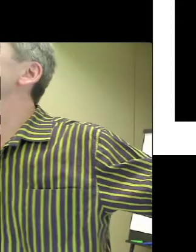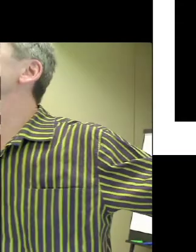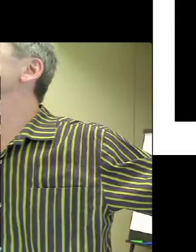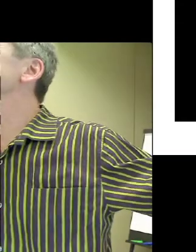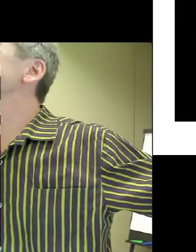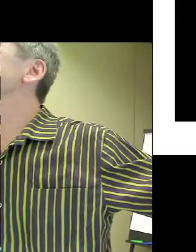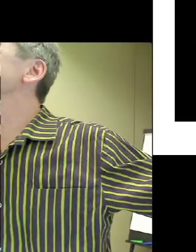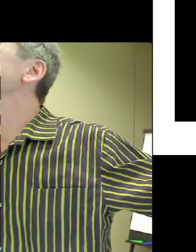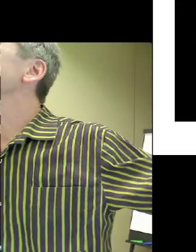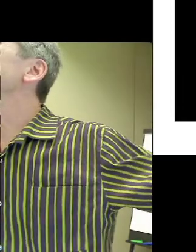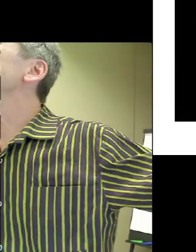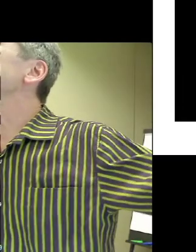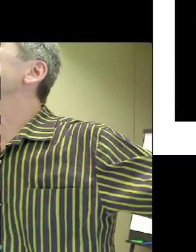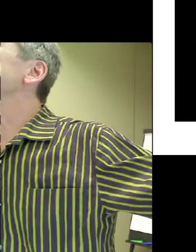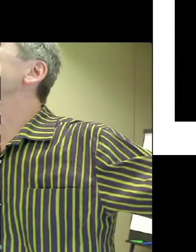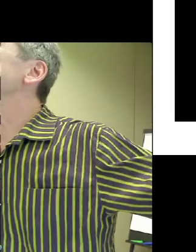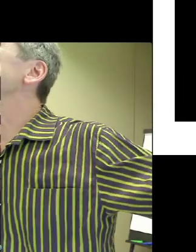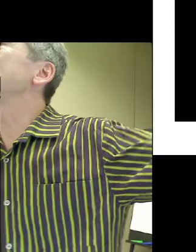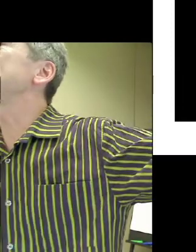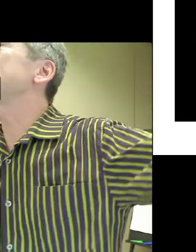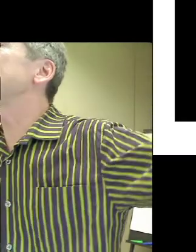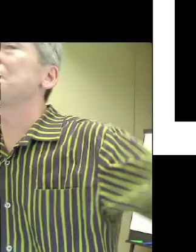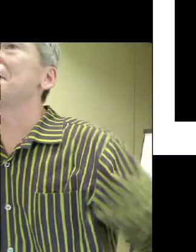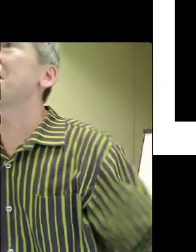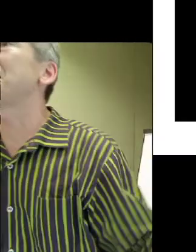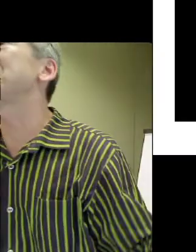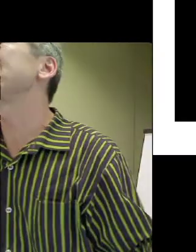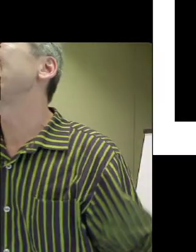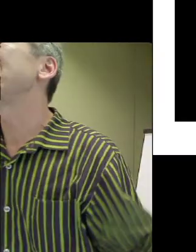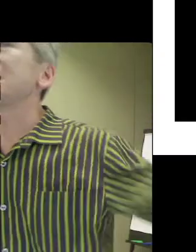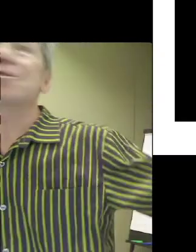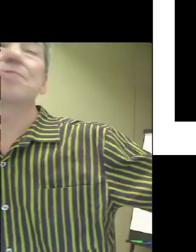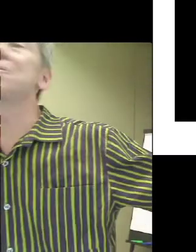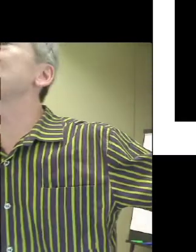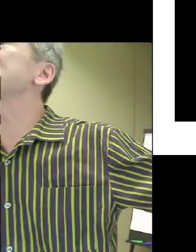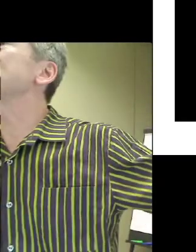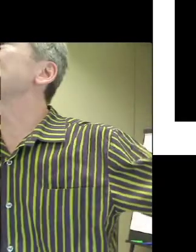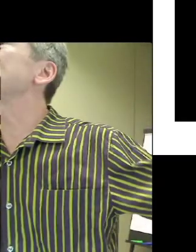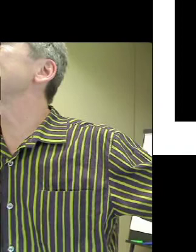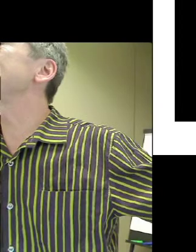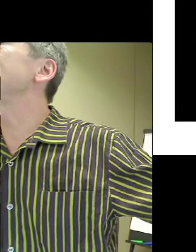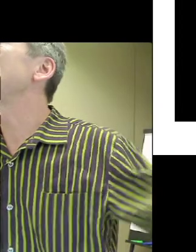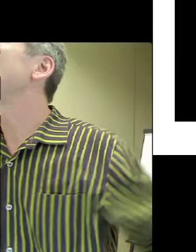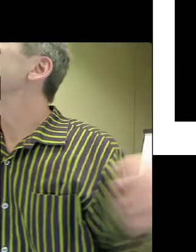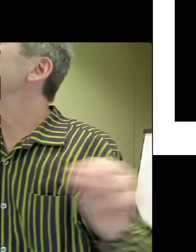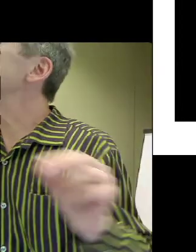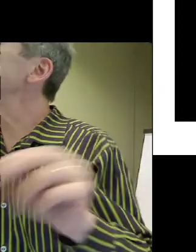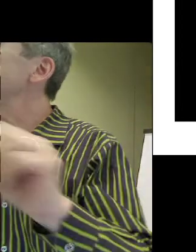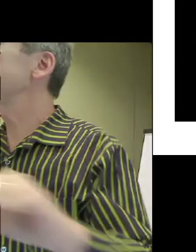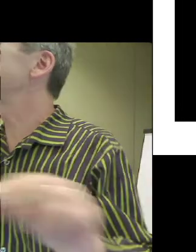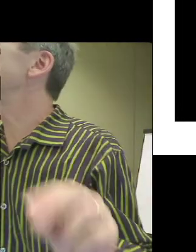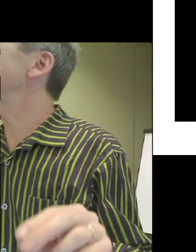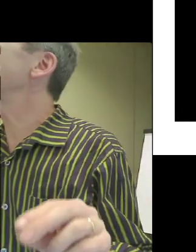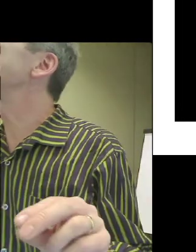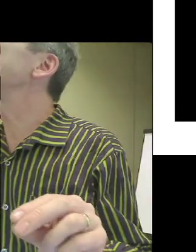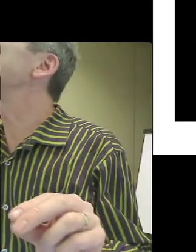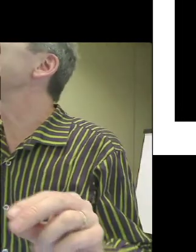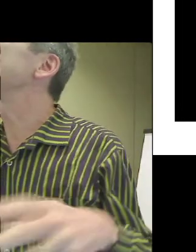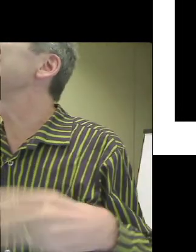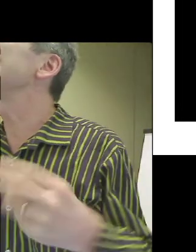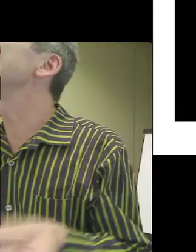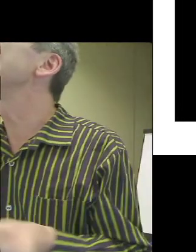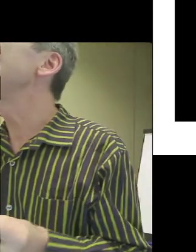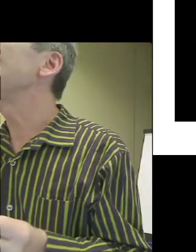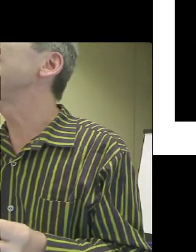process of erosion of stone forming into mud and later into mud houses that are shown just on one still. It's not accessible to blind